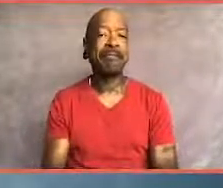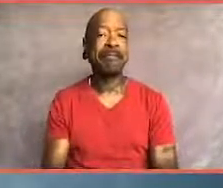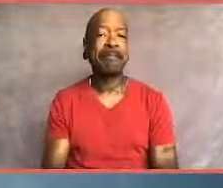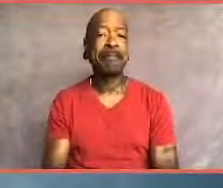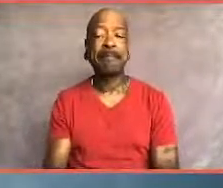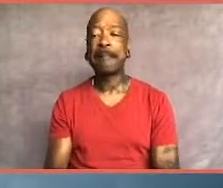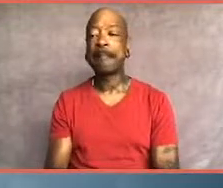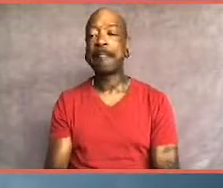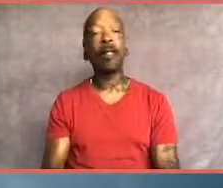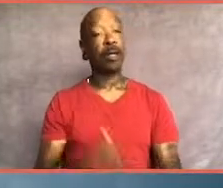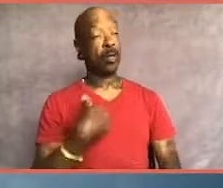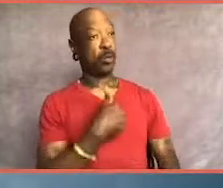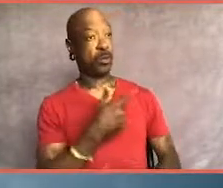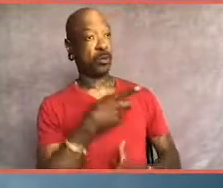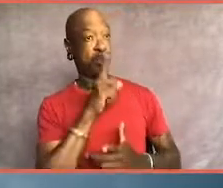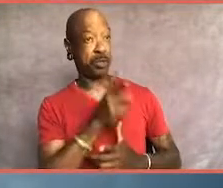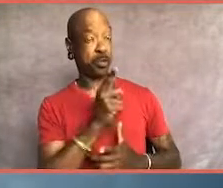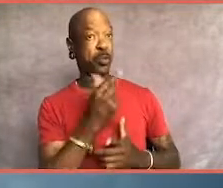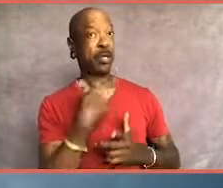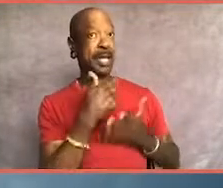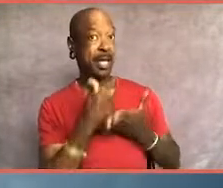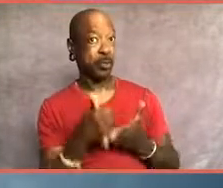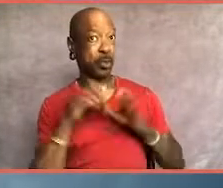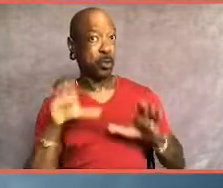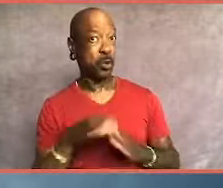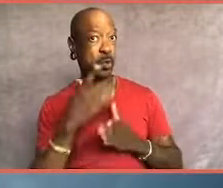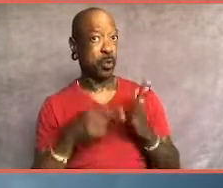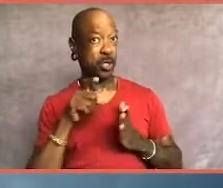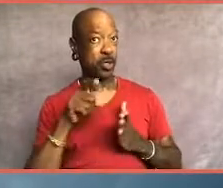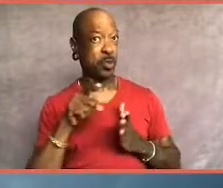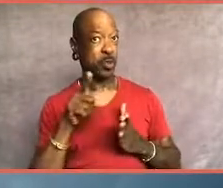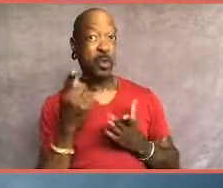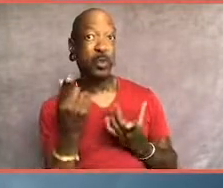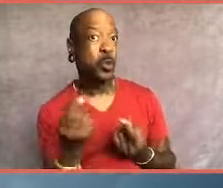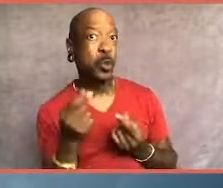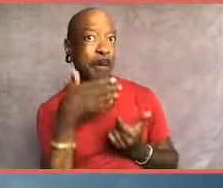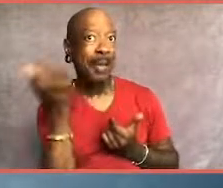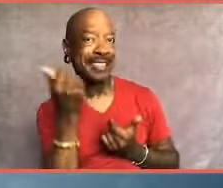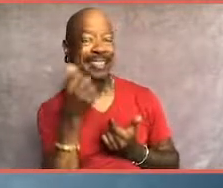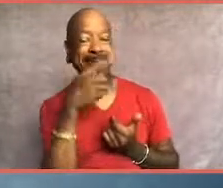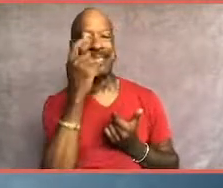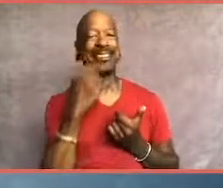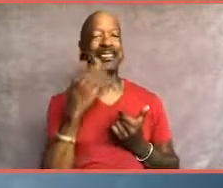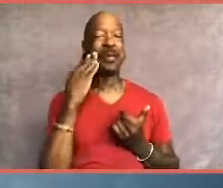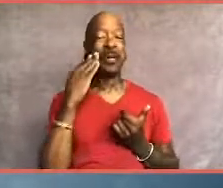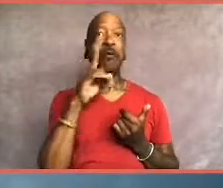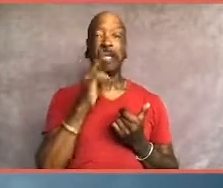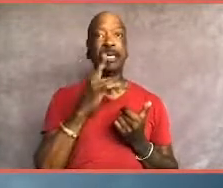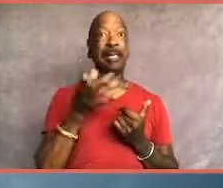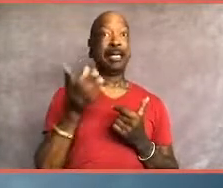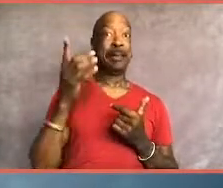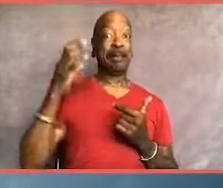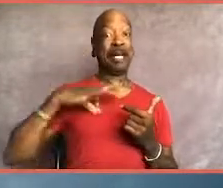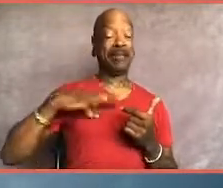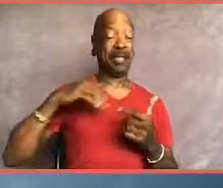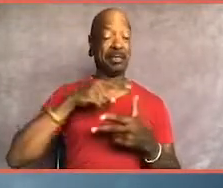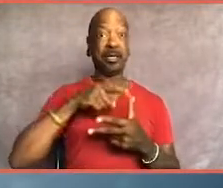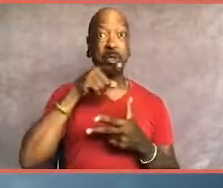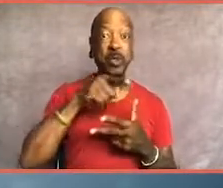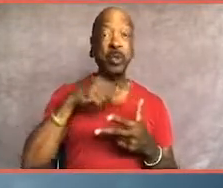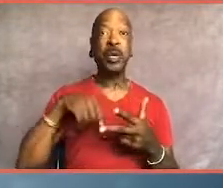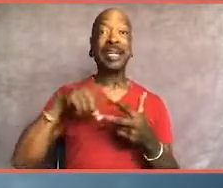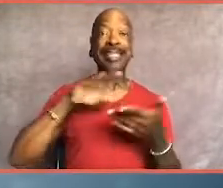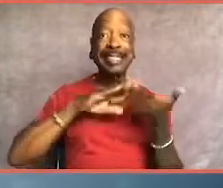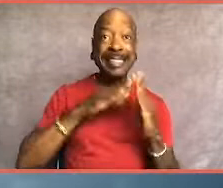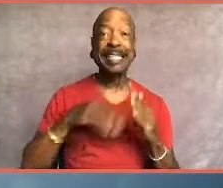We want to make sure that we help you do what you do best and do what you love because it's helpful to the community, the city and the country. And I